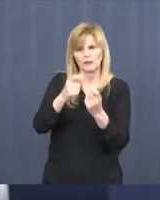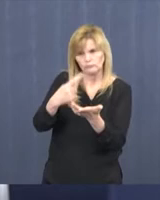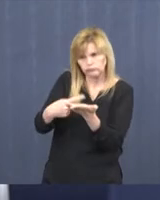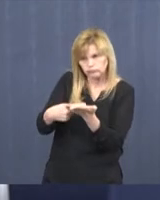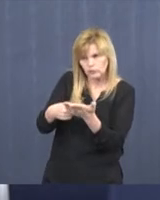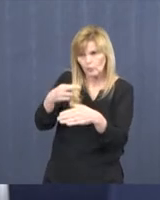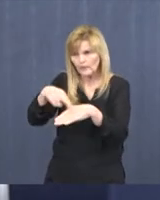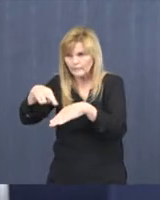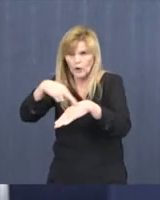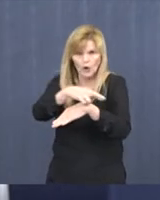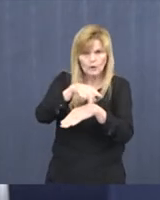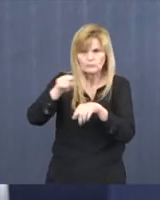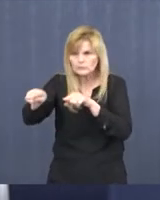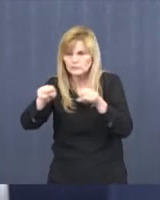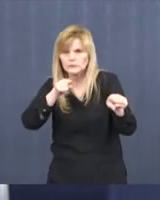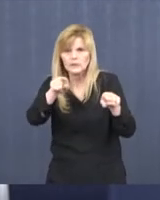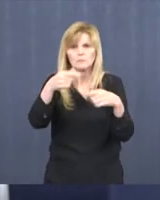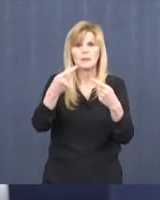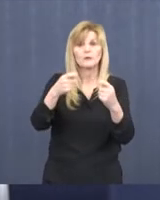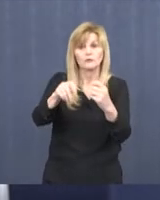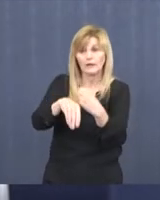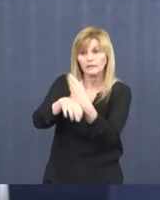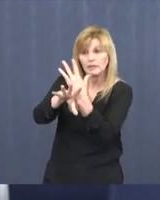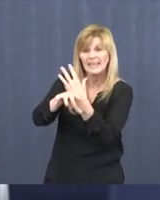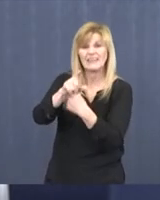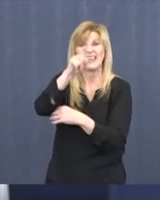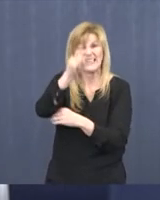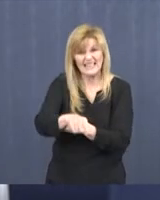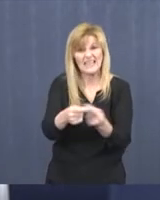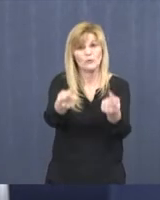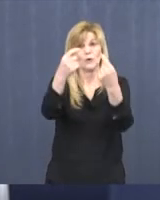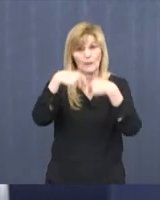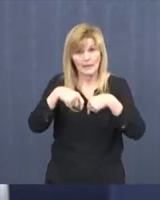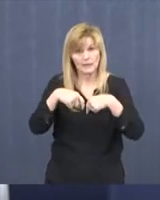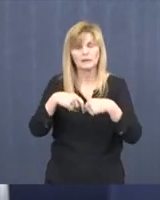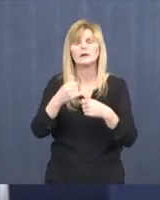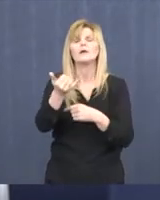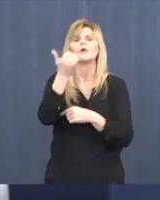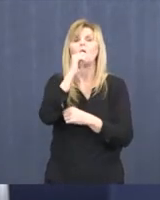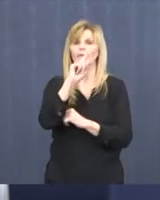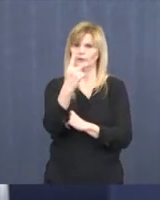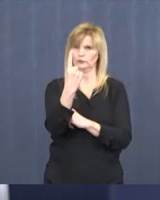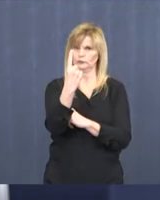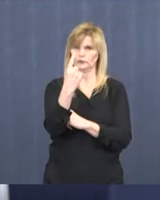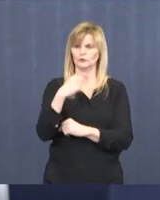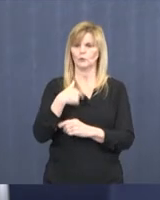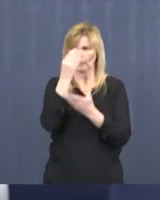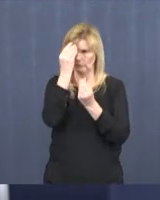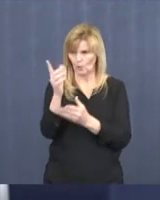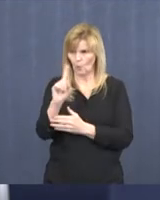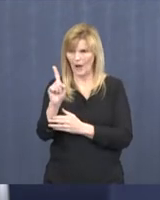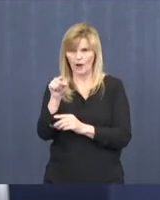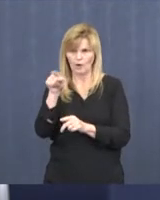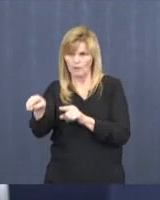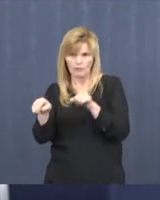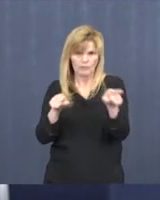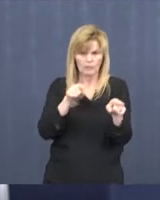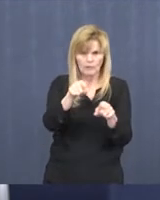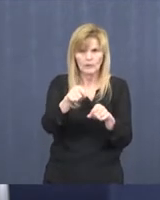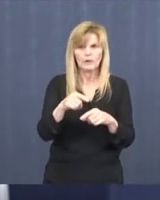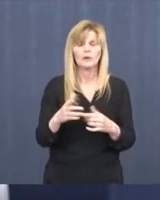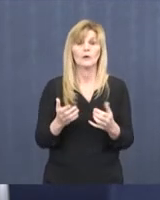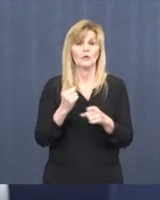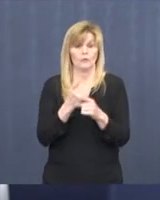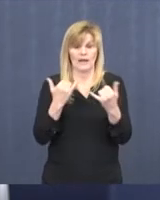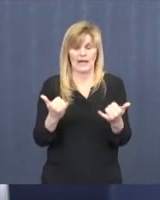to video visits. But if they do need to come in, we'd like them to call so we can direct them as well. We now have no